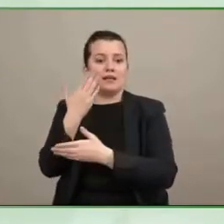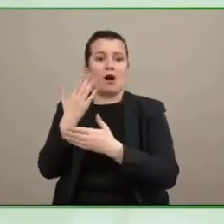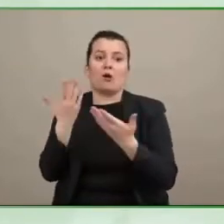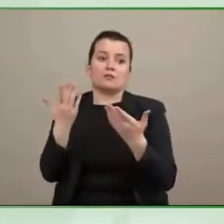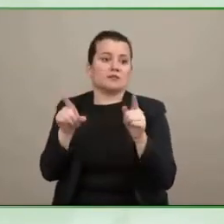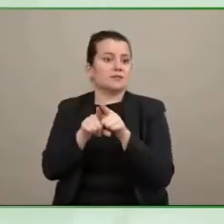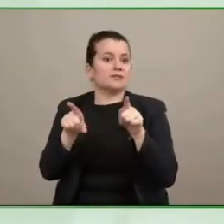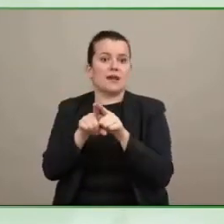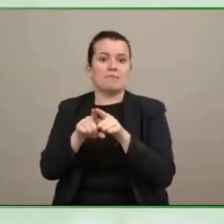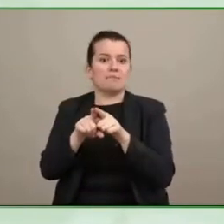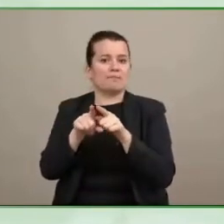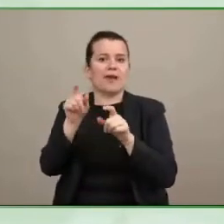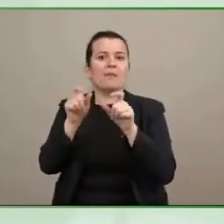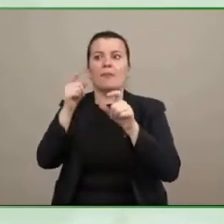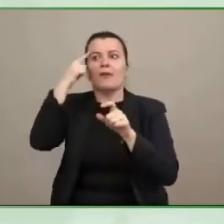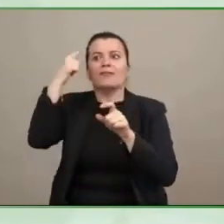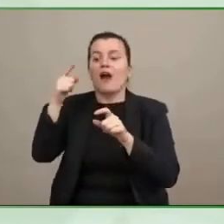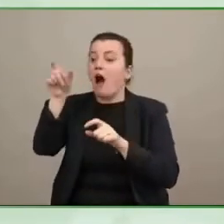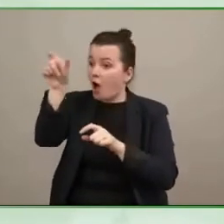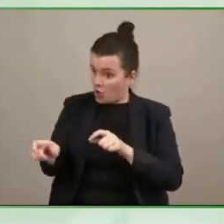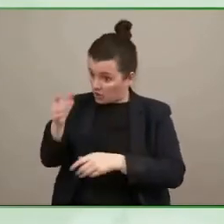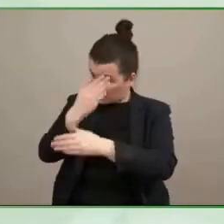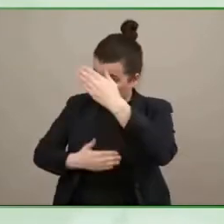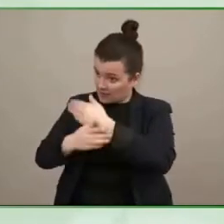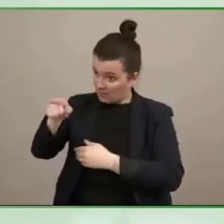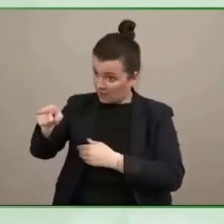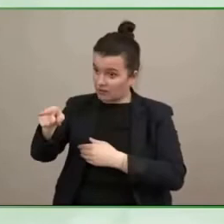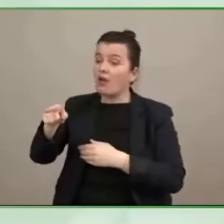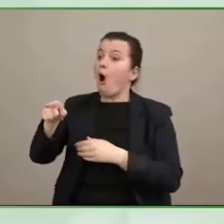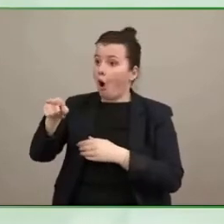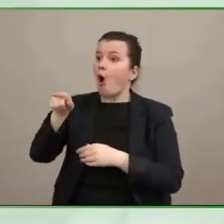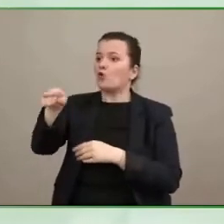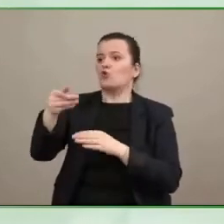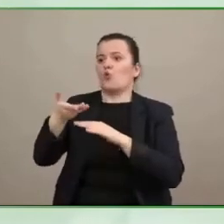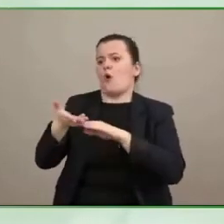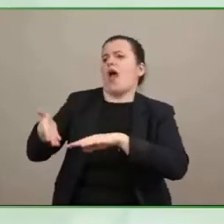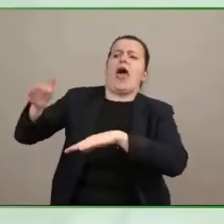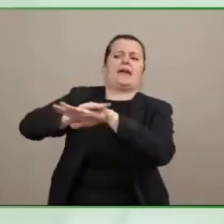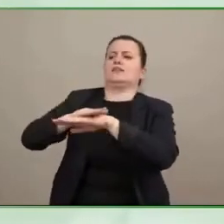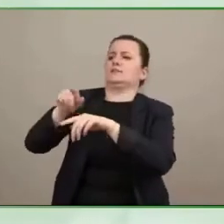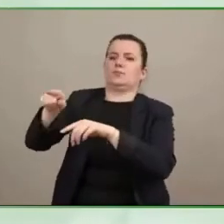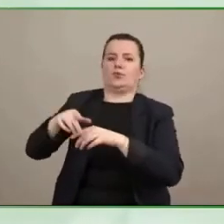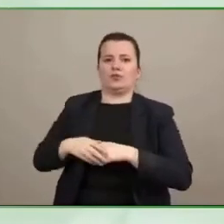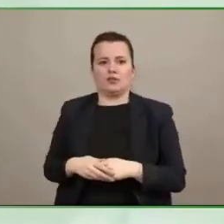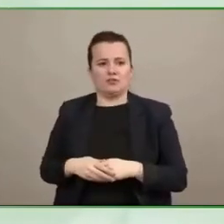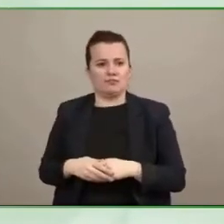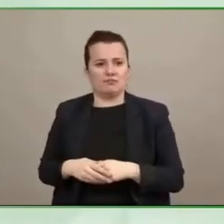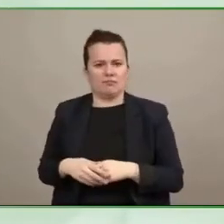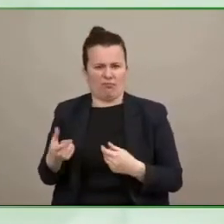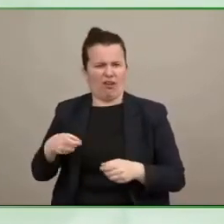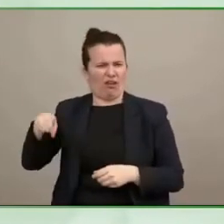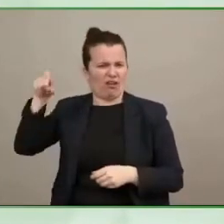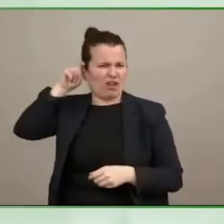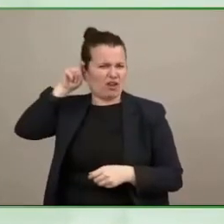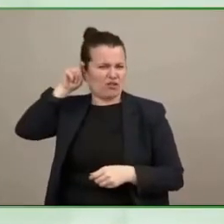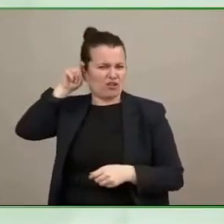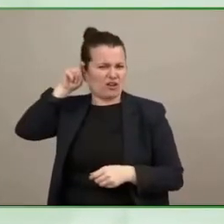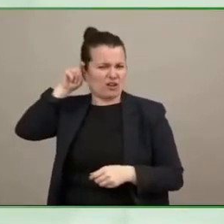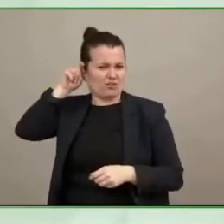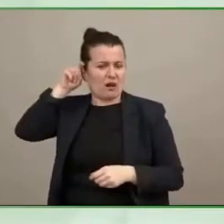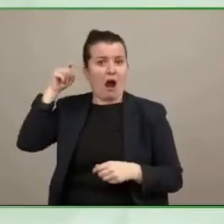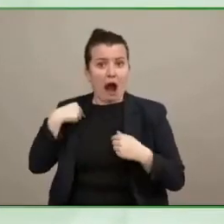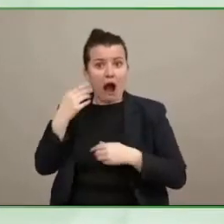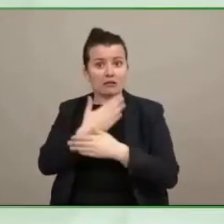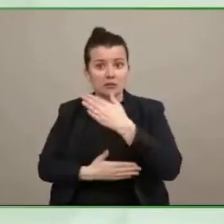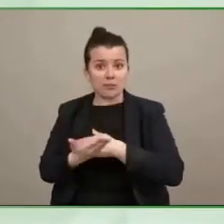that's not true either just because you put hearing aids into your ears doesn't make you a disability expert any